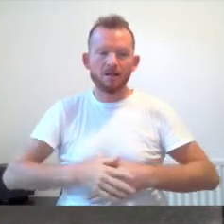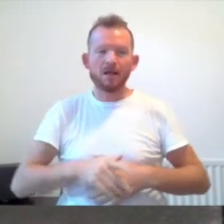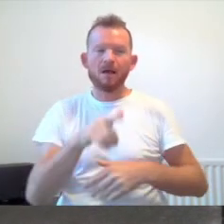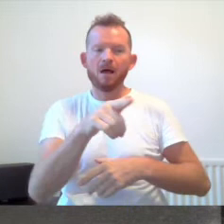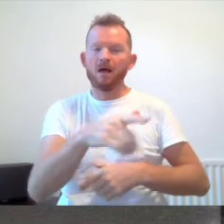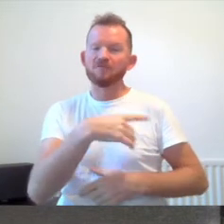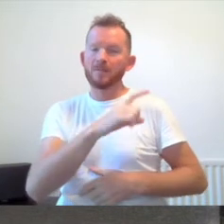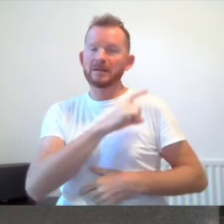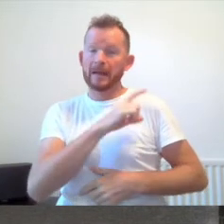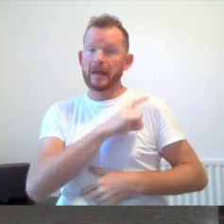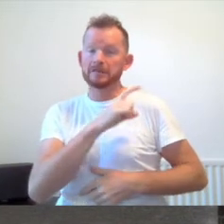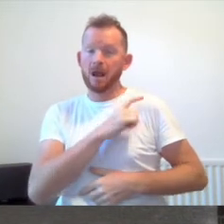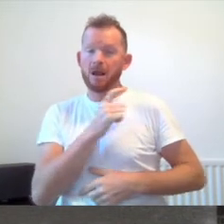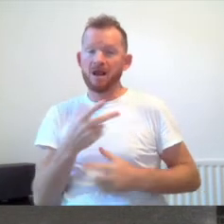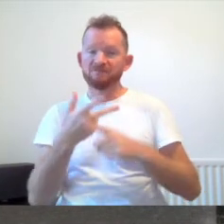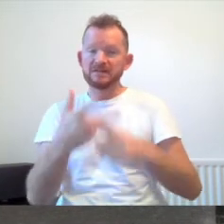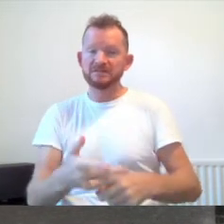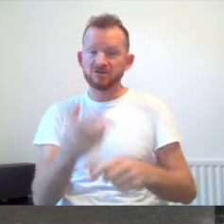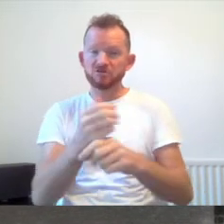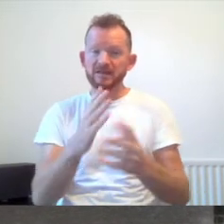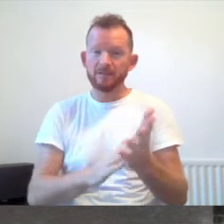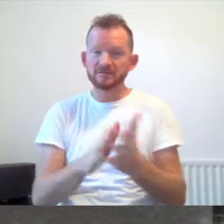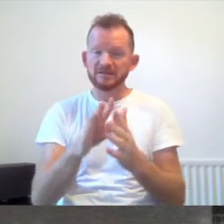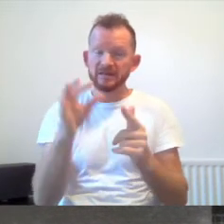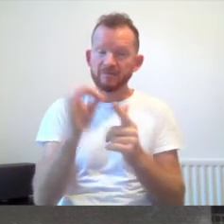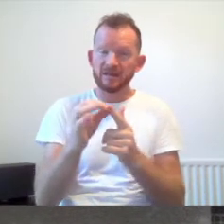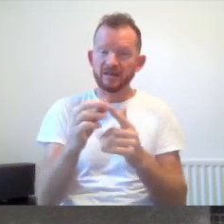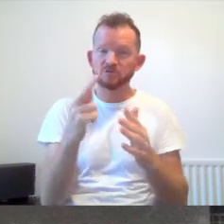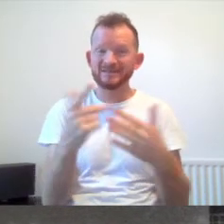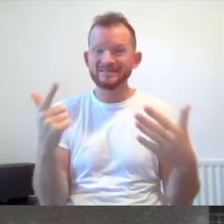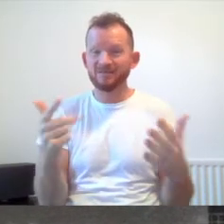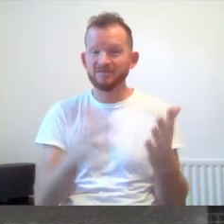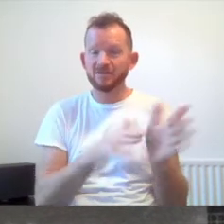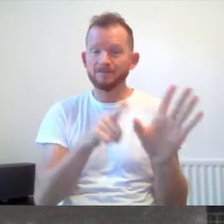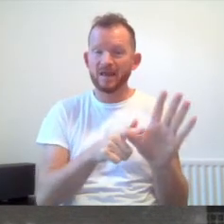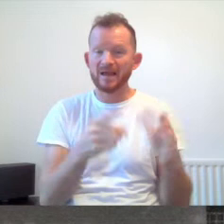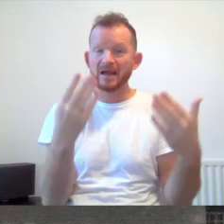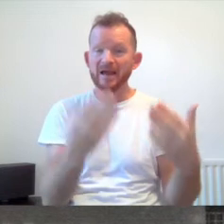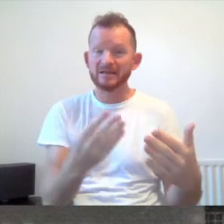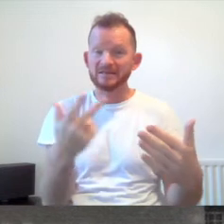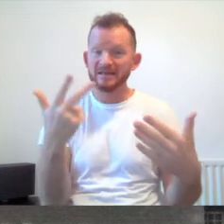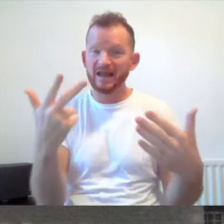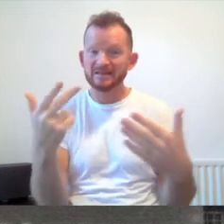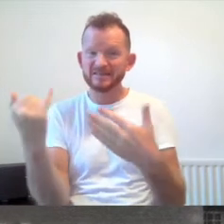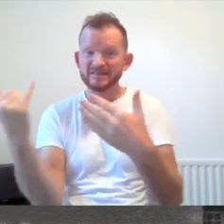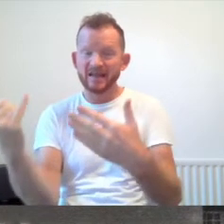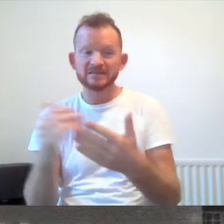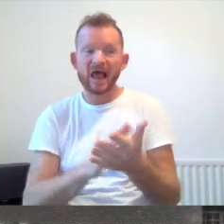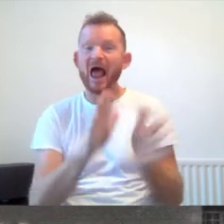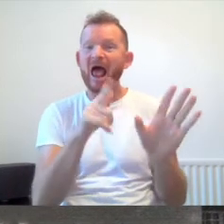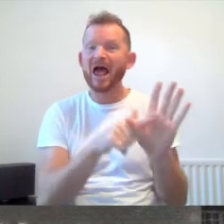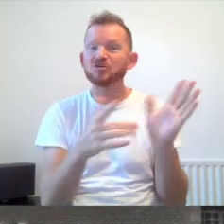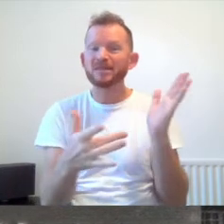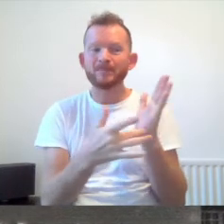visited GMCDP on the 27th of May 1986. Henry is in the middle with